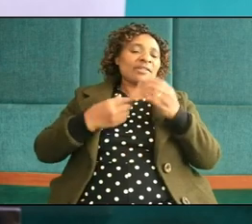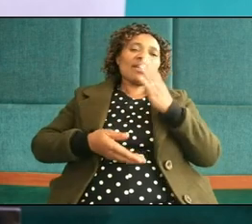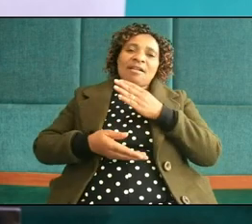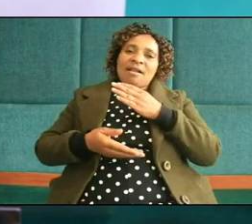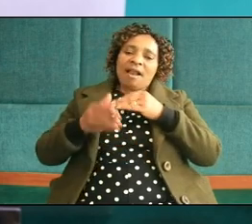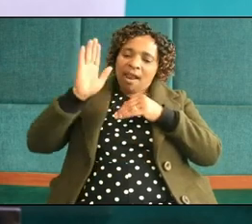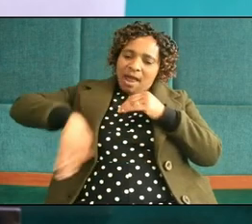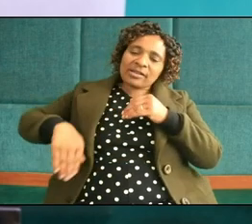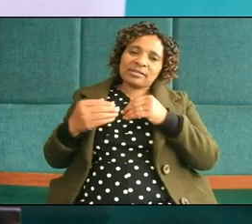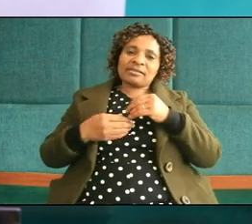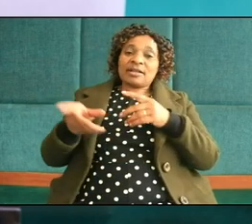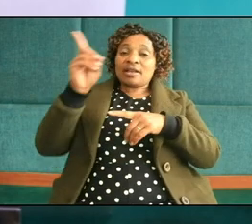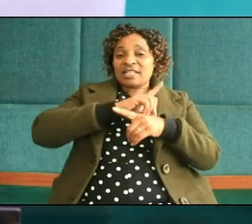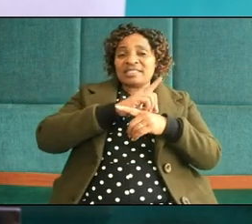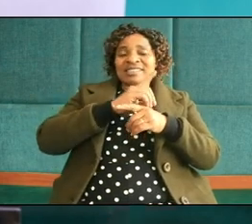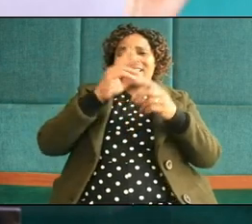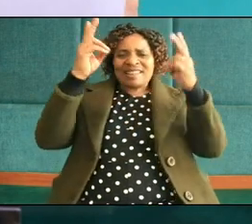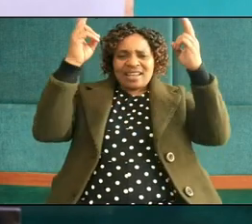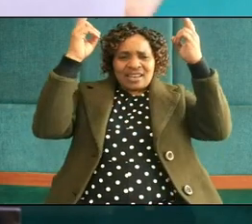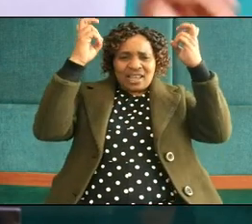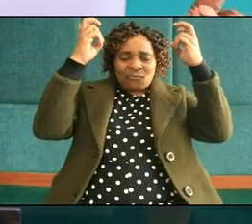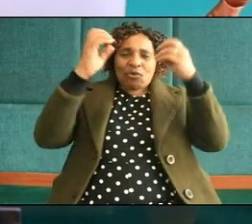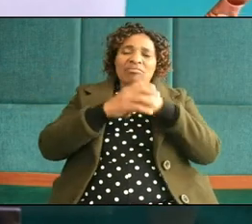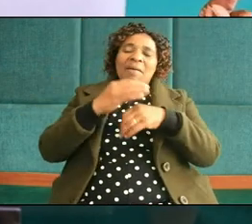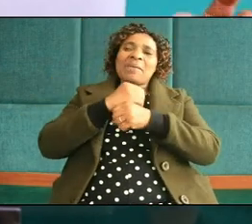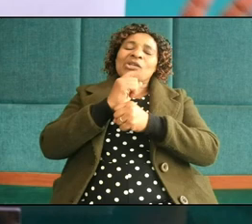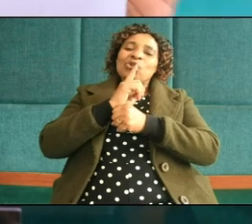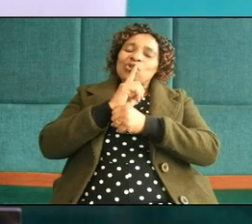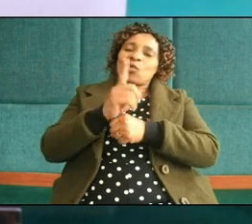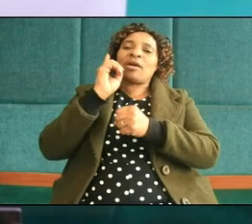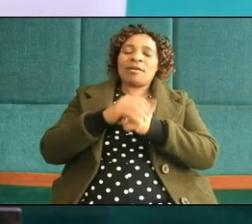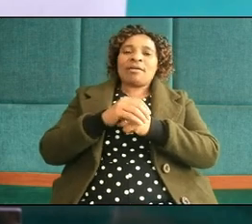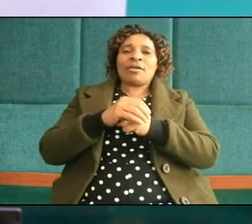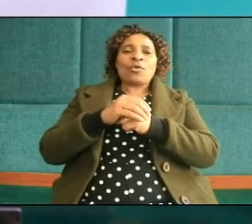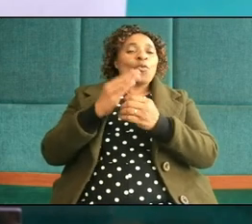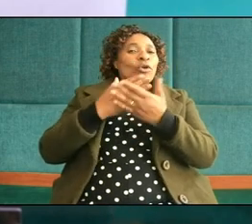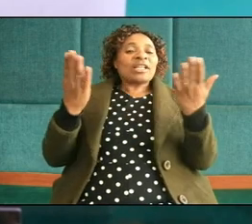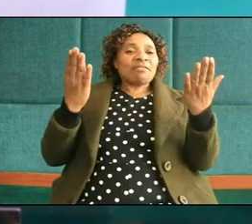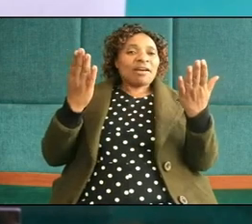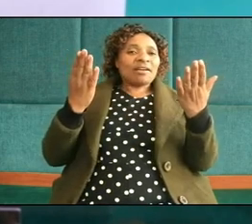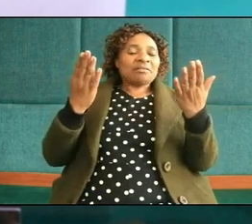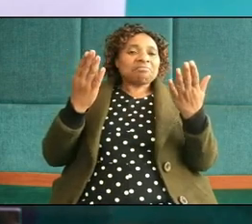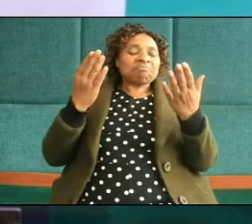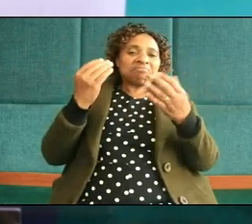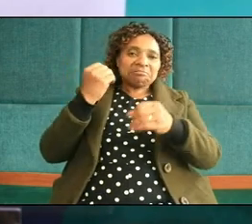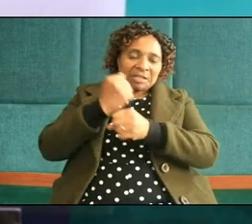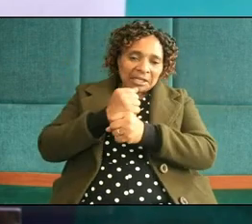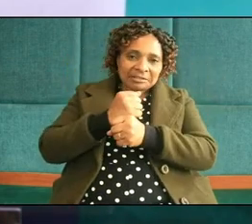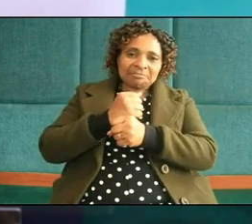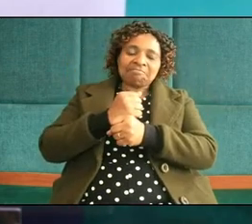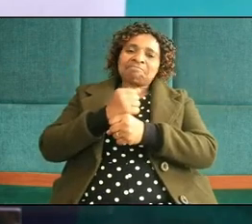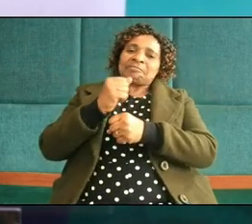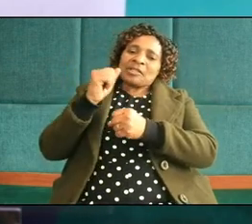days and the devil is making sure that whatever he does he gets you